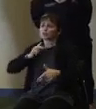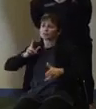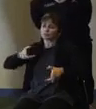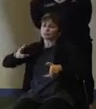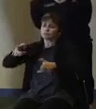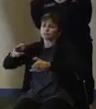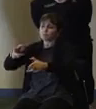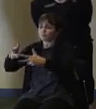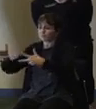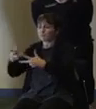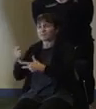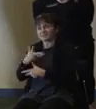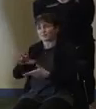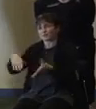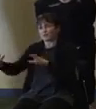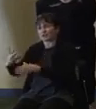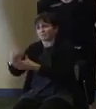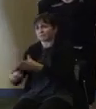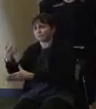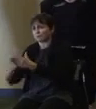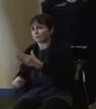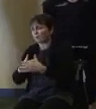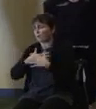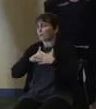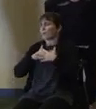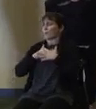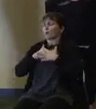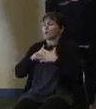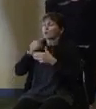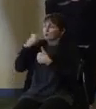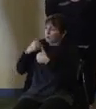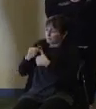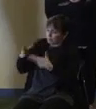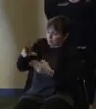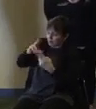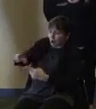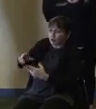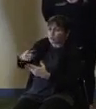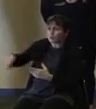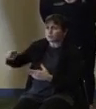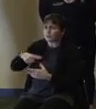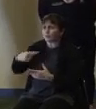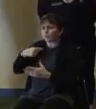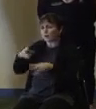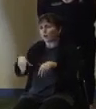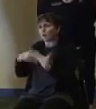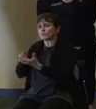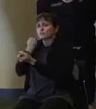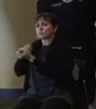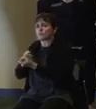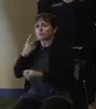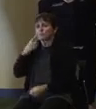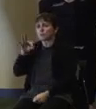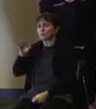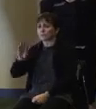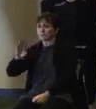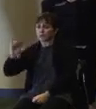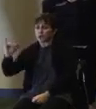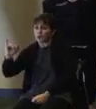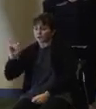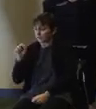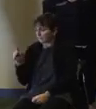killed. We're keeping them in our prayers and our thoughts, and we have offered to senior FBI leadership any support and assistance that they possibly need